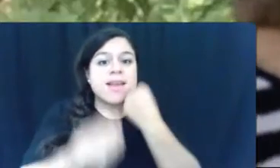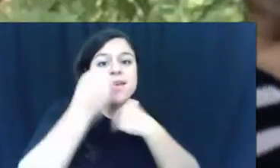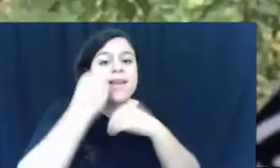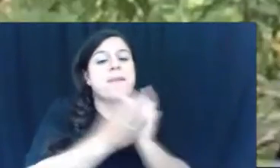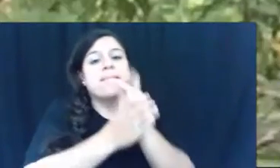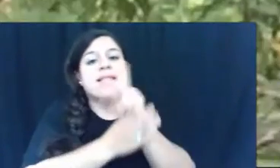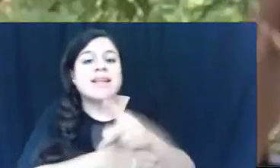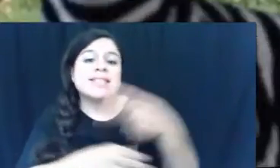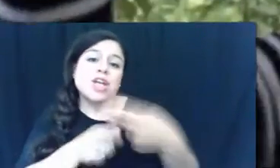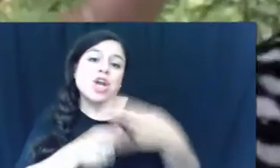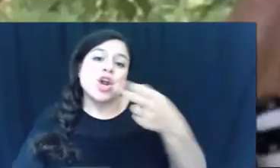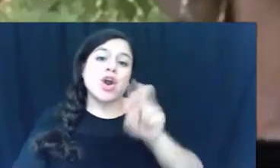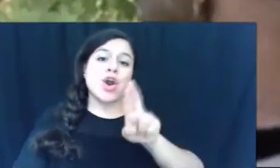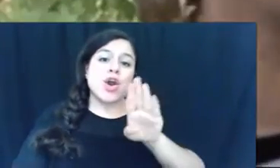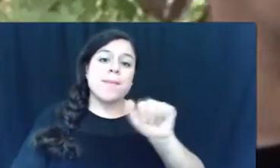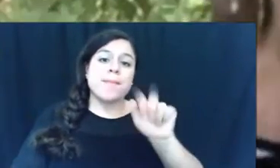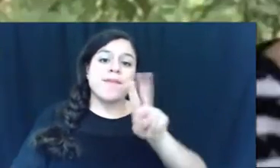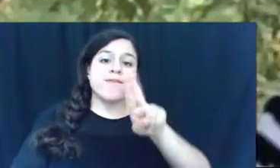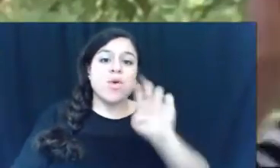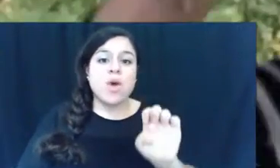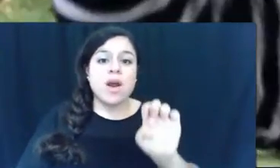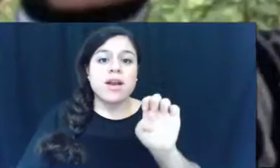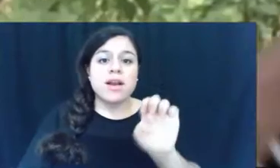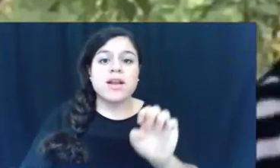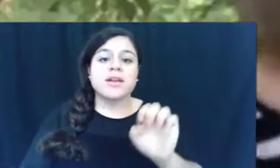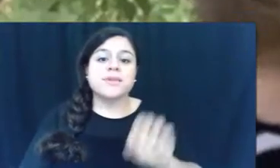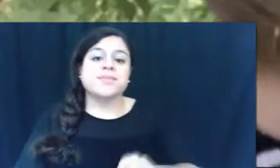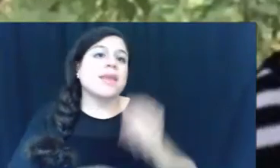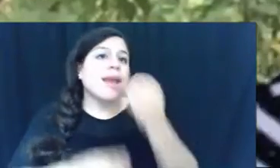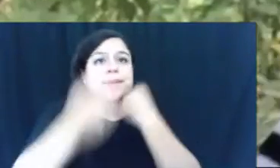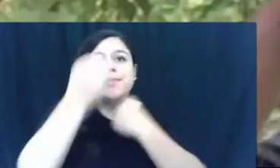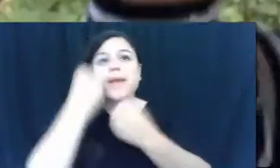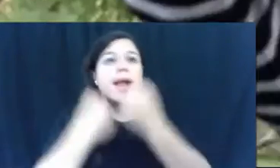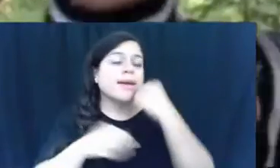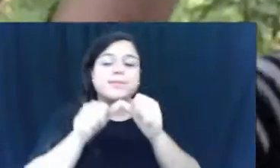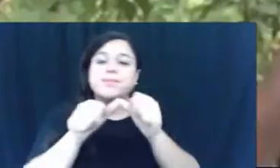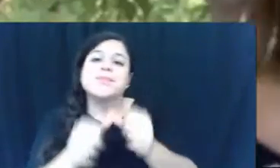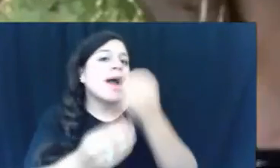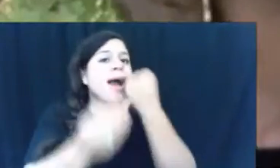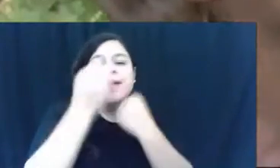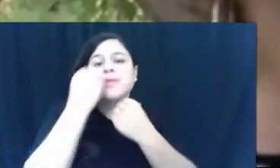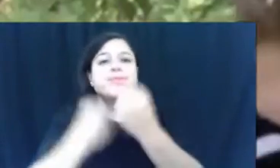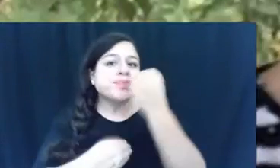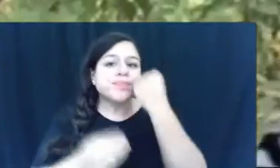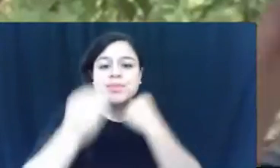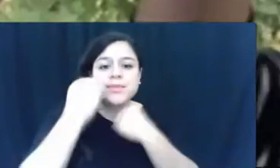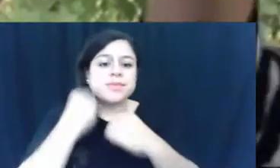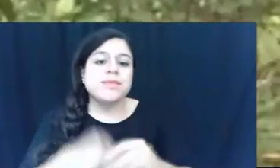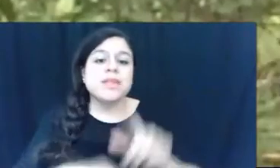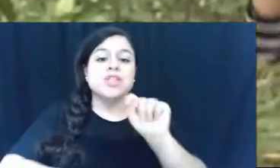He ate plants, he was an herbivore. He ate and ate and then ate some more.